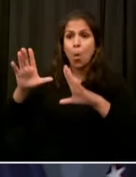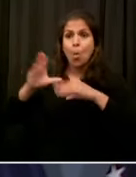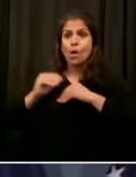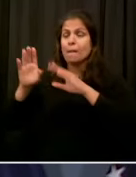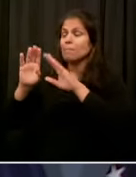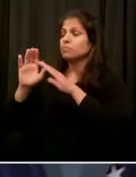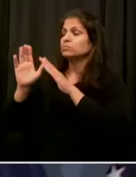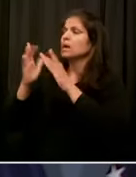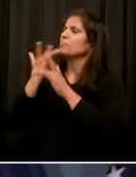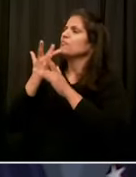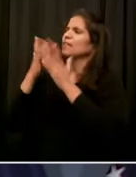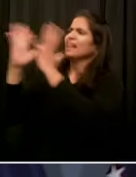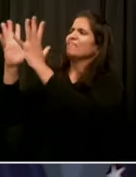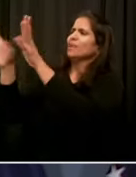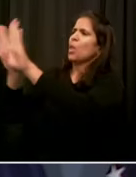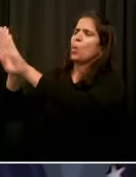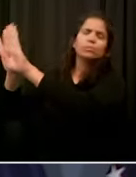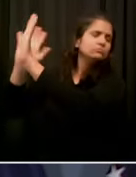in New York City.